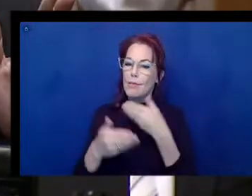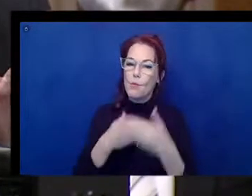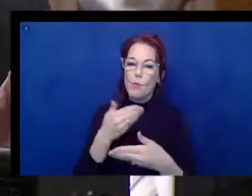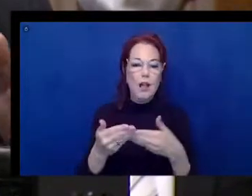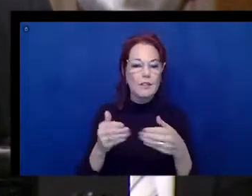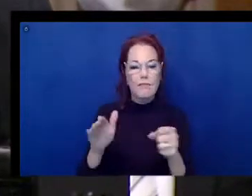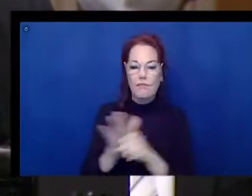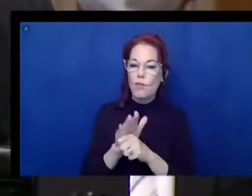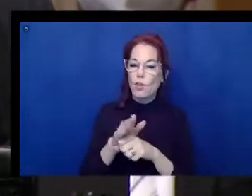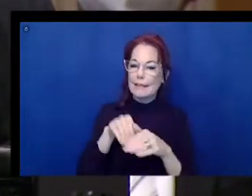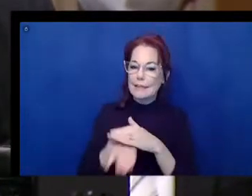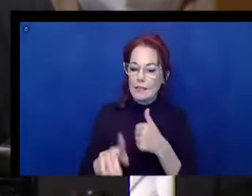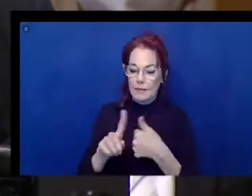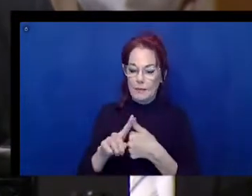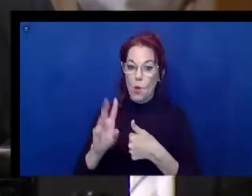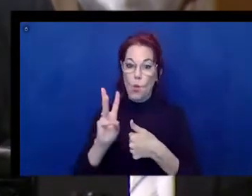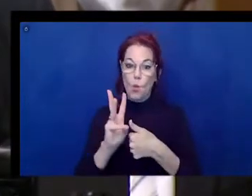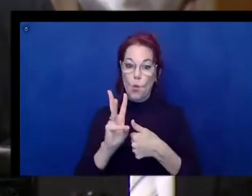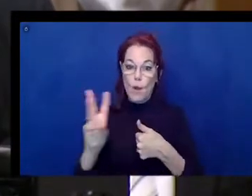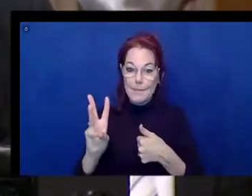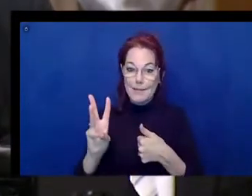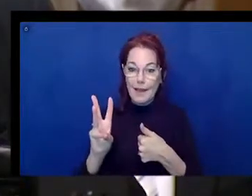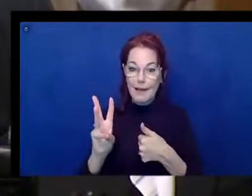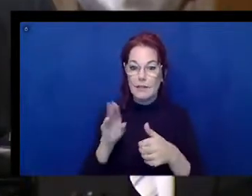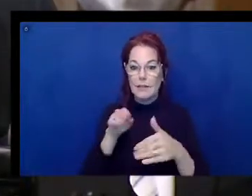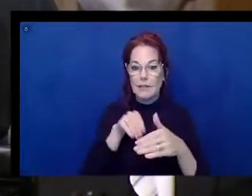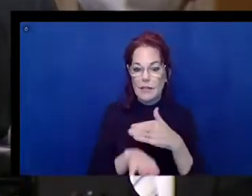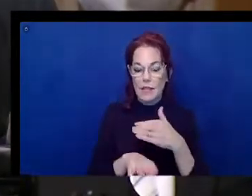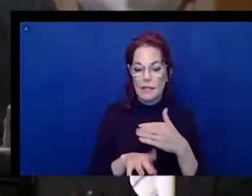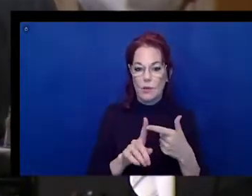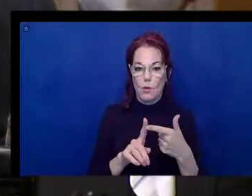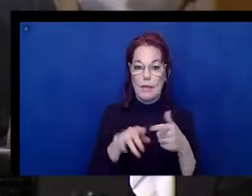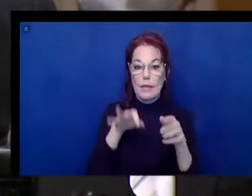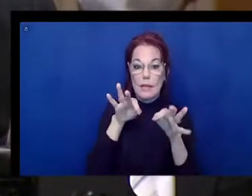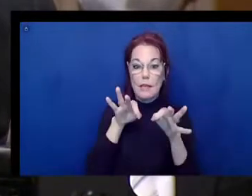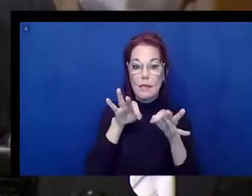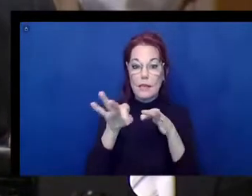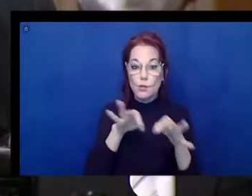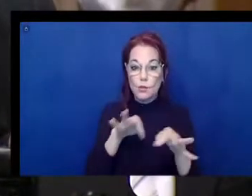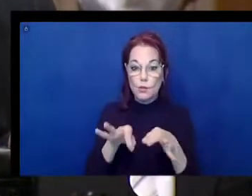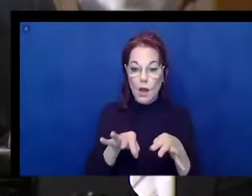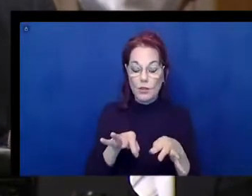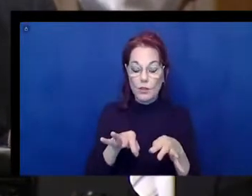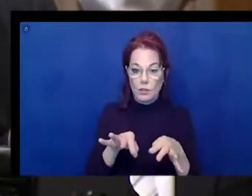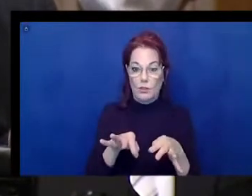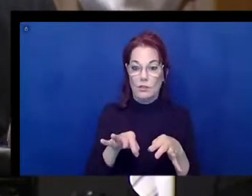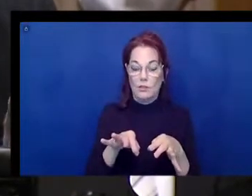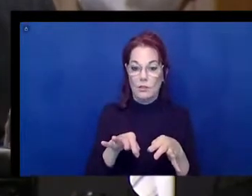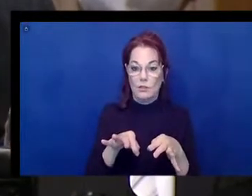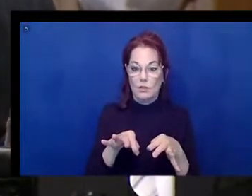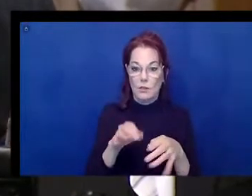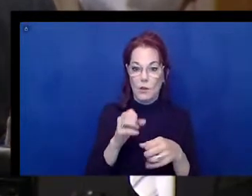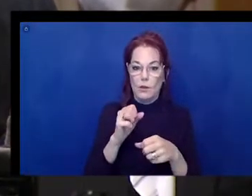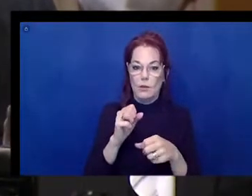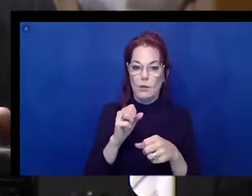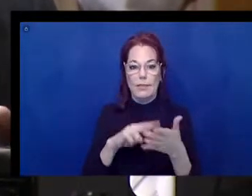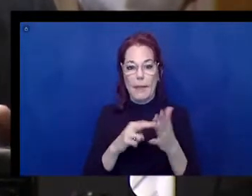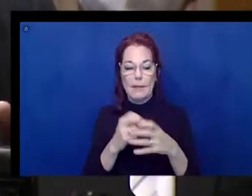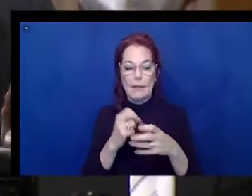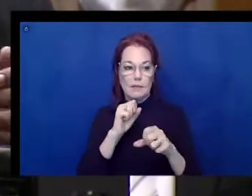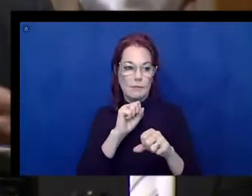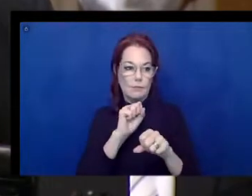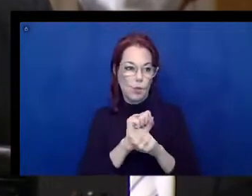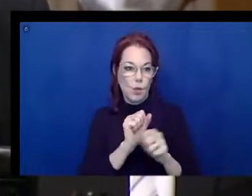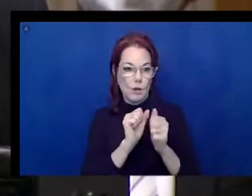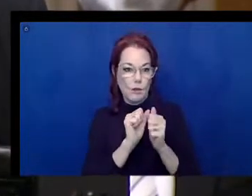The website is accessible. Excuse me. The instructions for the kits. We're working with those manufacturers to make sure that they're accessible. The kits